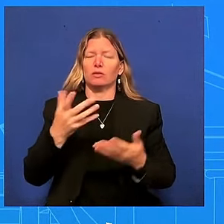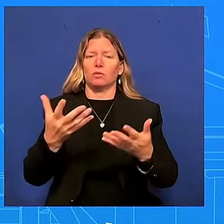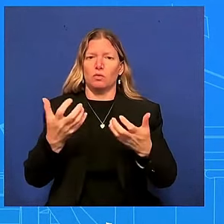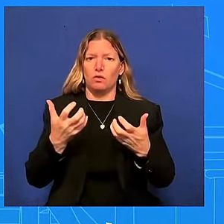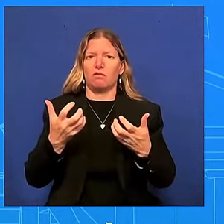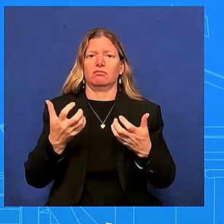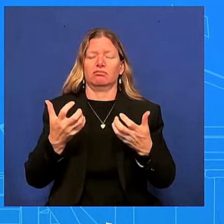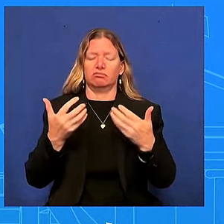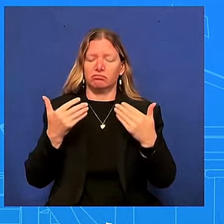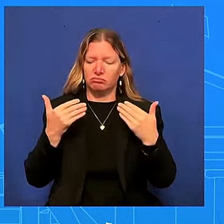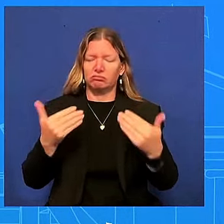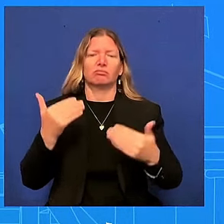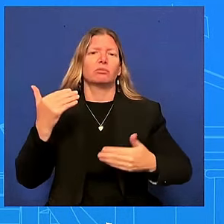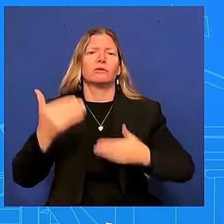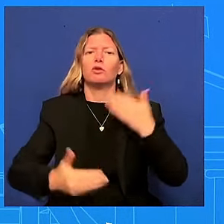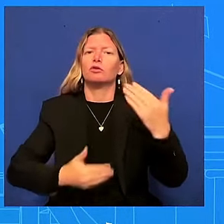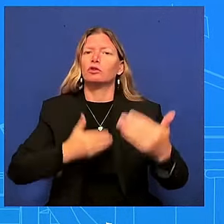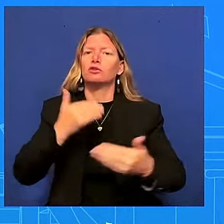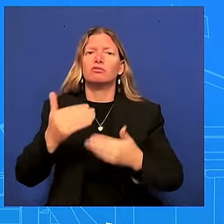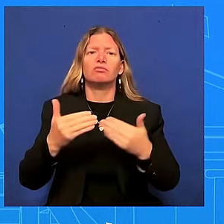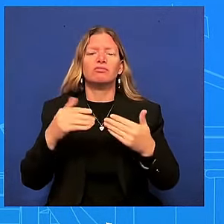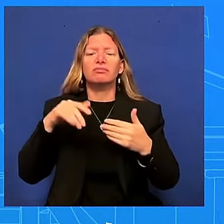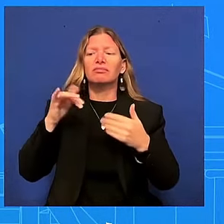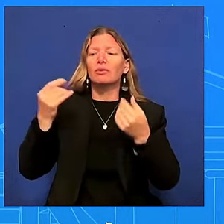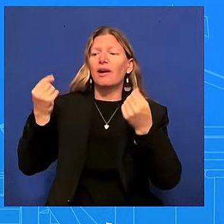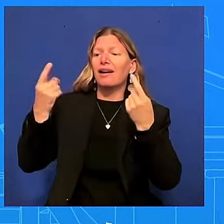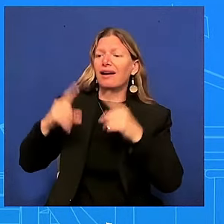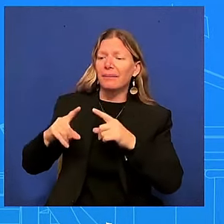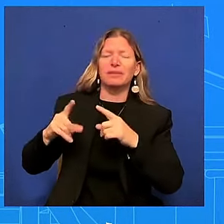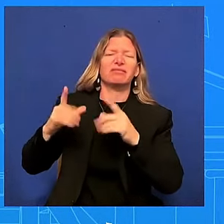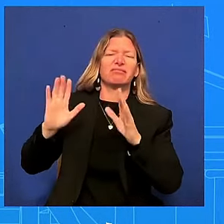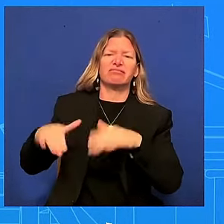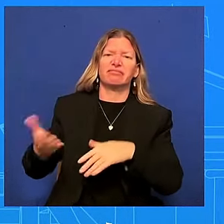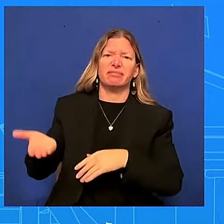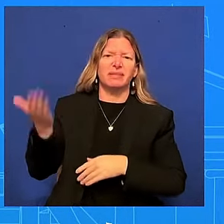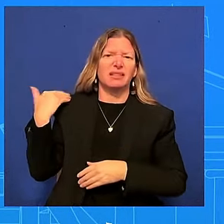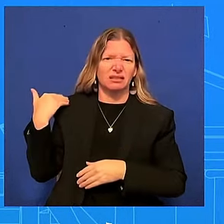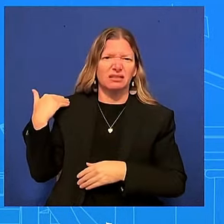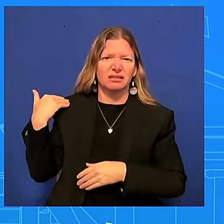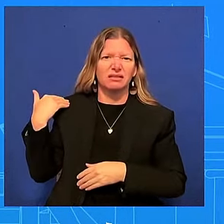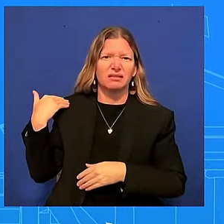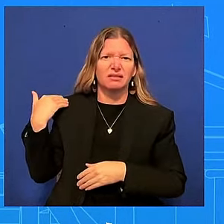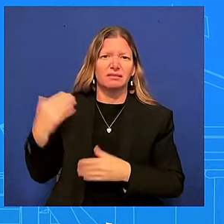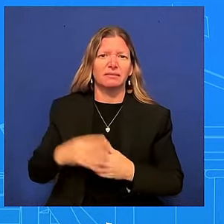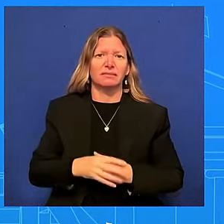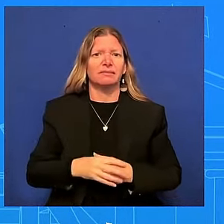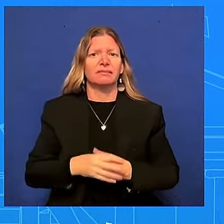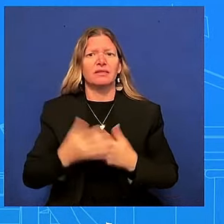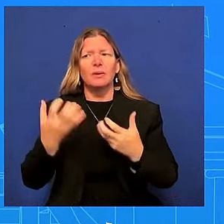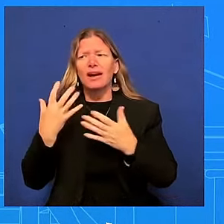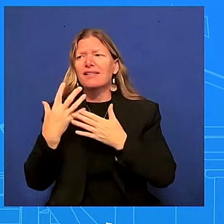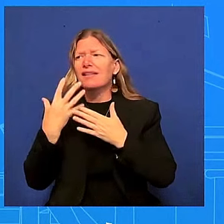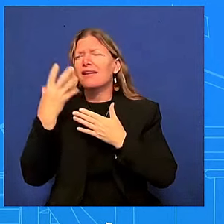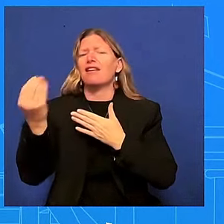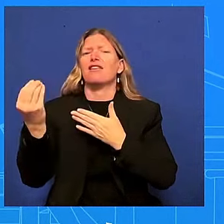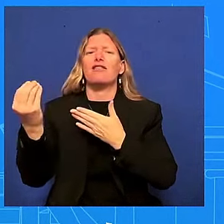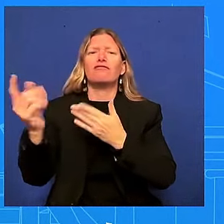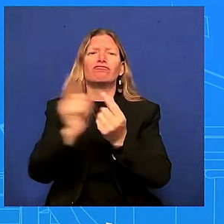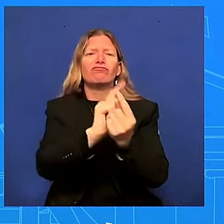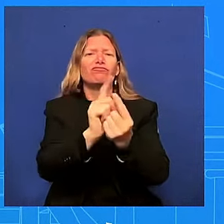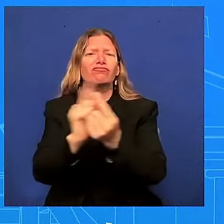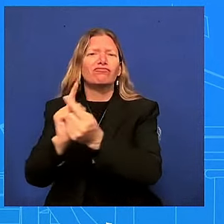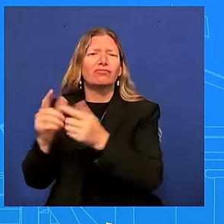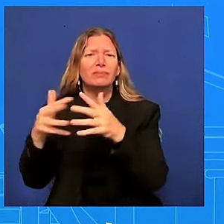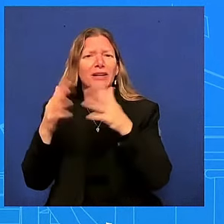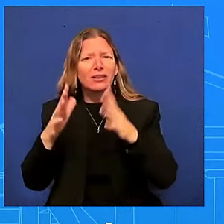able to uh get out there uh and uh you know speak directly to the american people you know speak directly to you